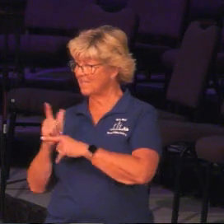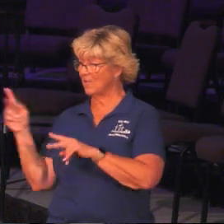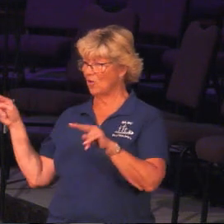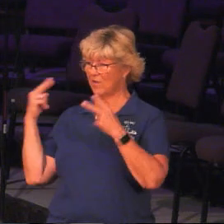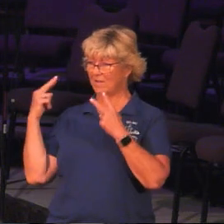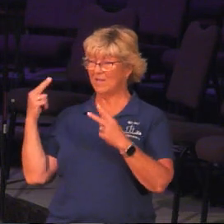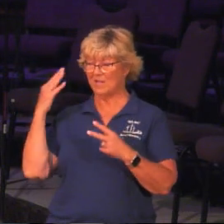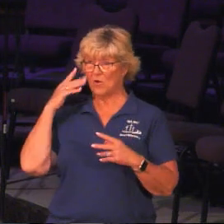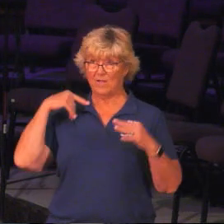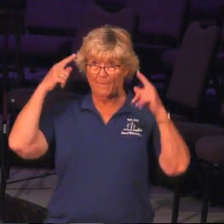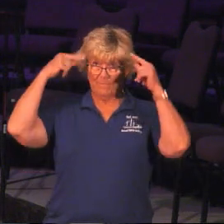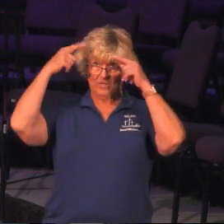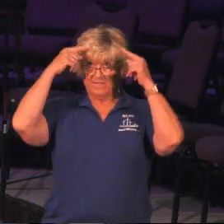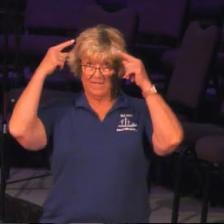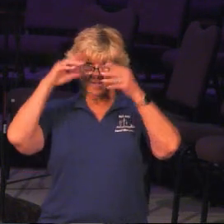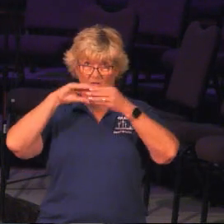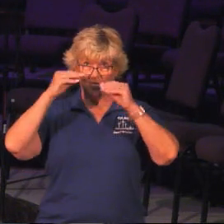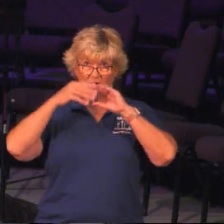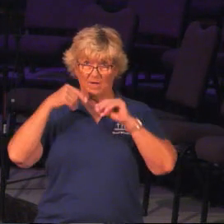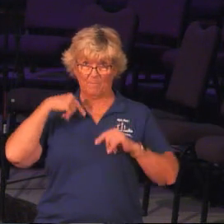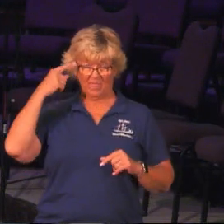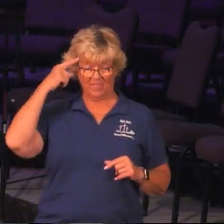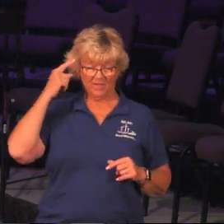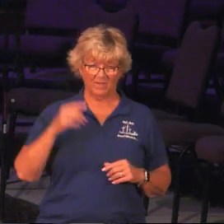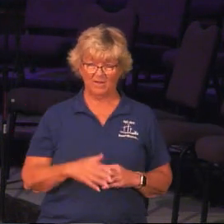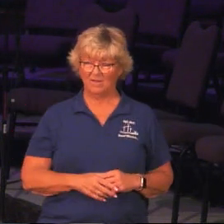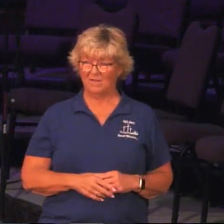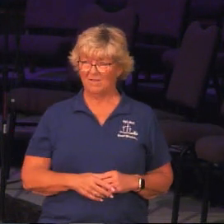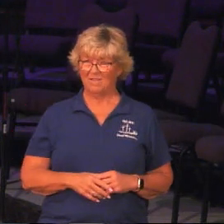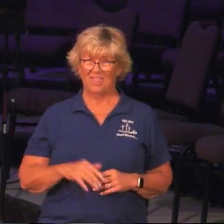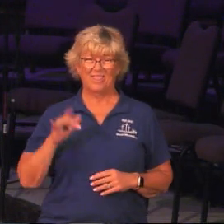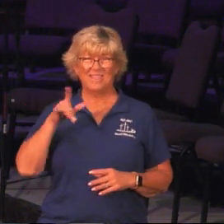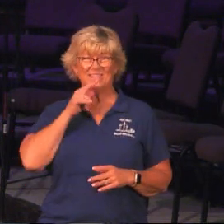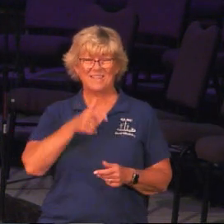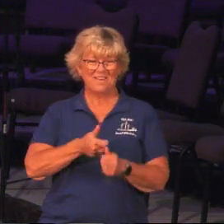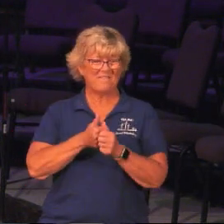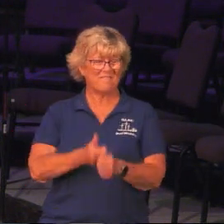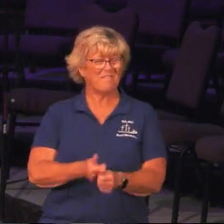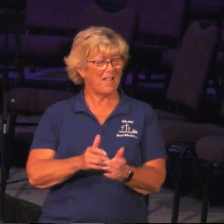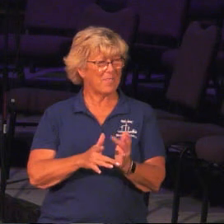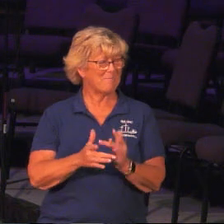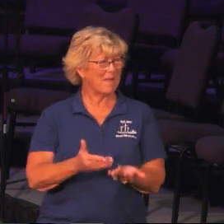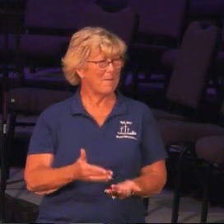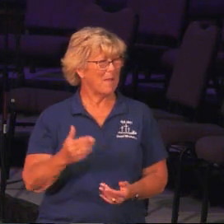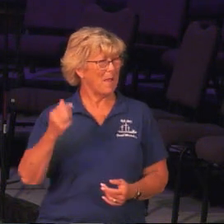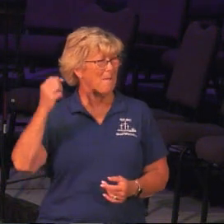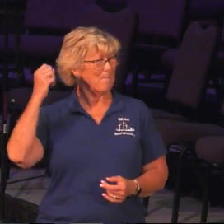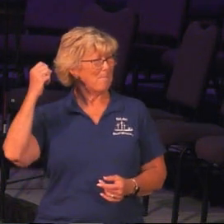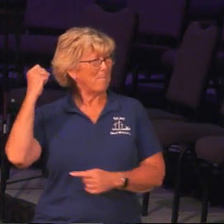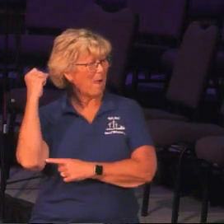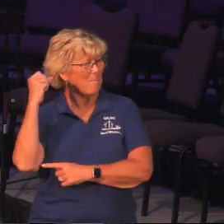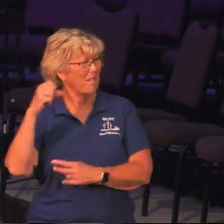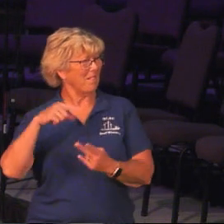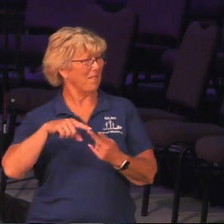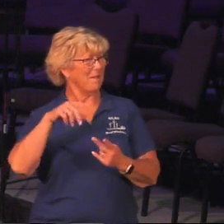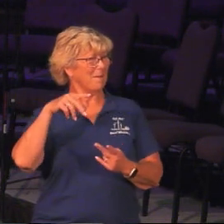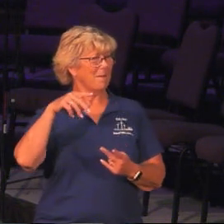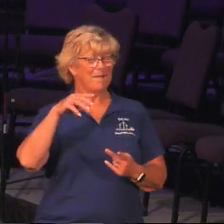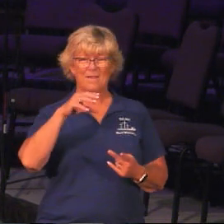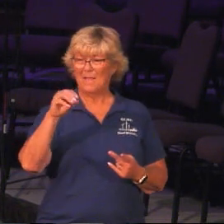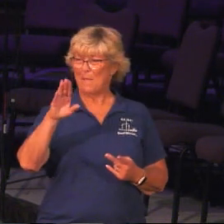me. She knows I'm processing, right? And I'm thinking to myself, that's not even biblical. Matter of fact, Popeye and Betty Boop, they're not even real, right?